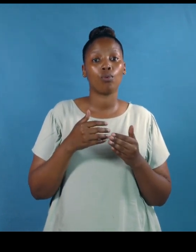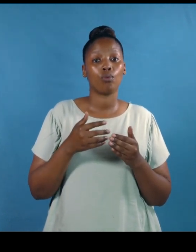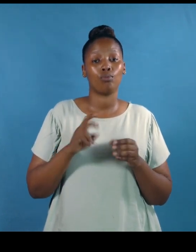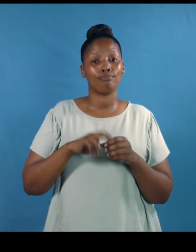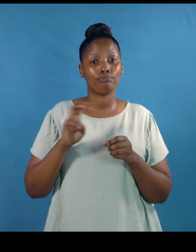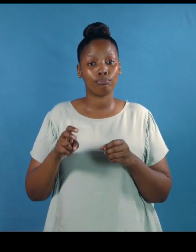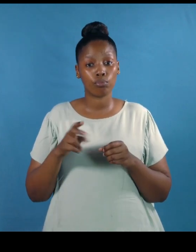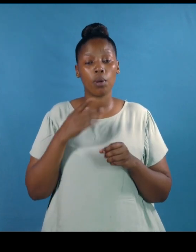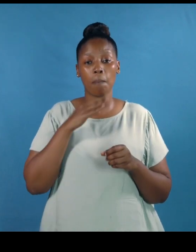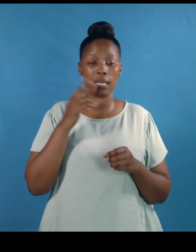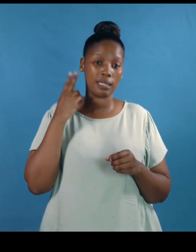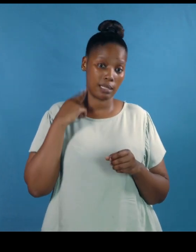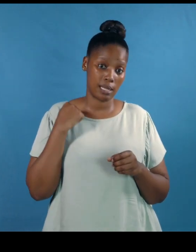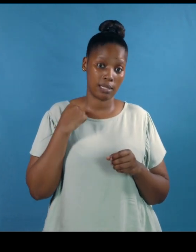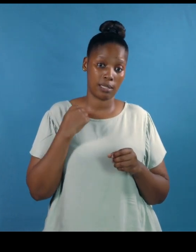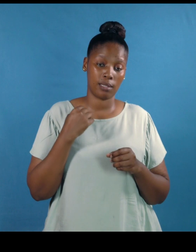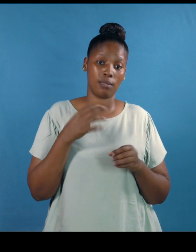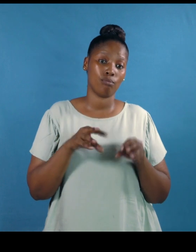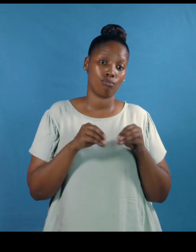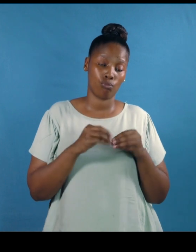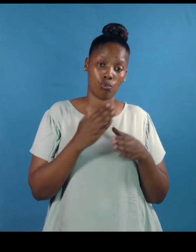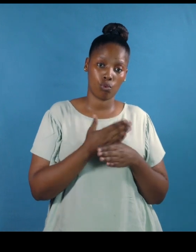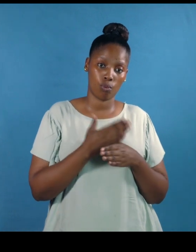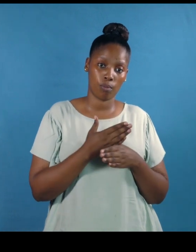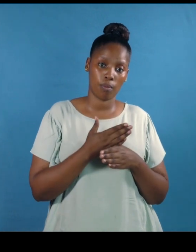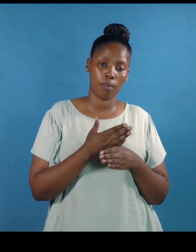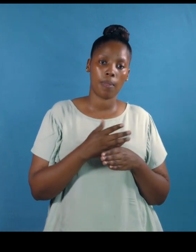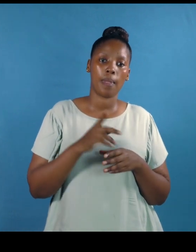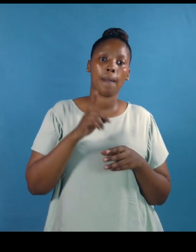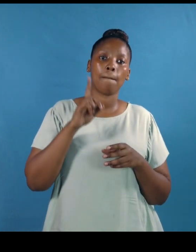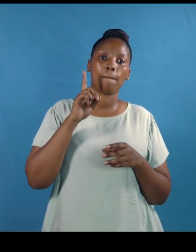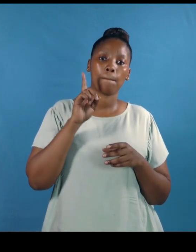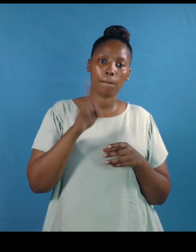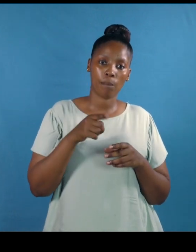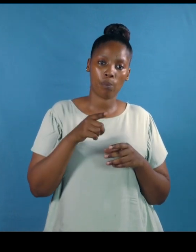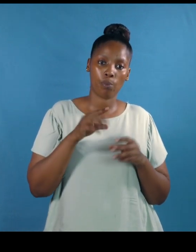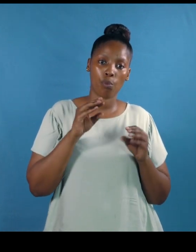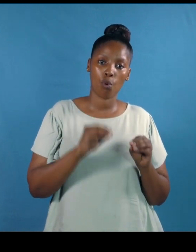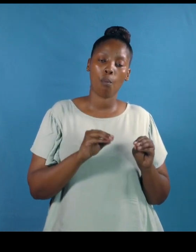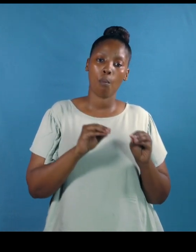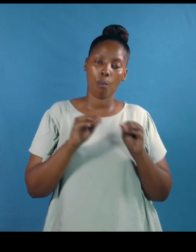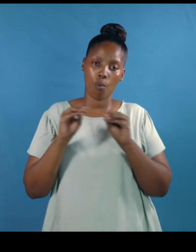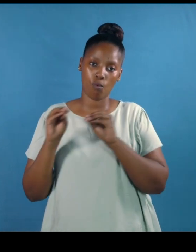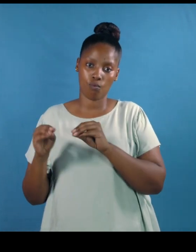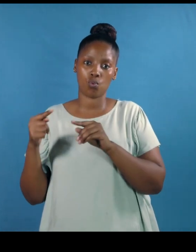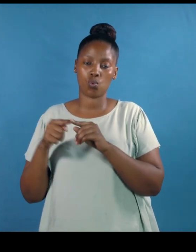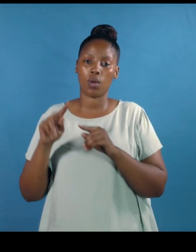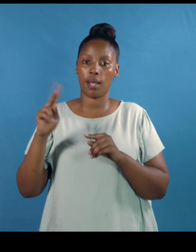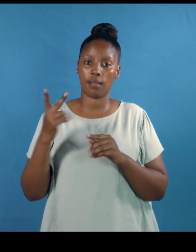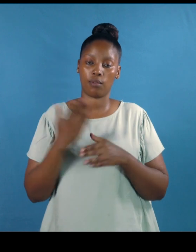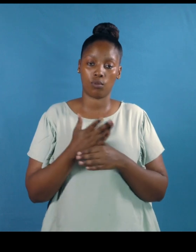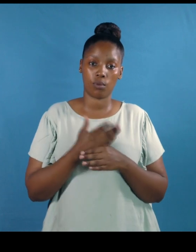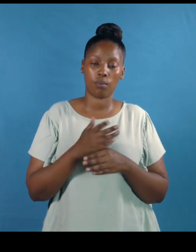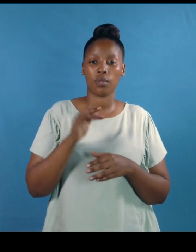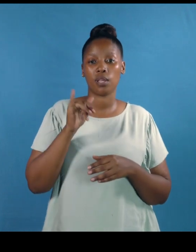do not job hop which means moving from one job to another too often if you do this you